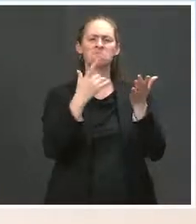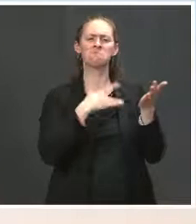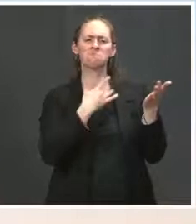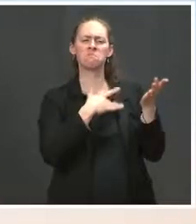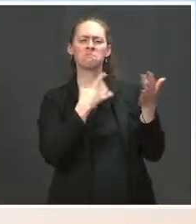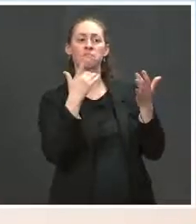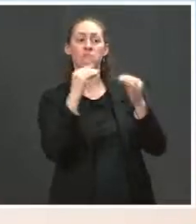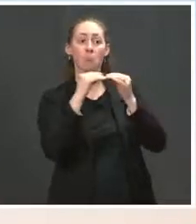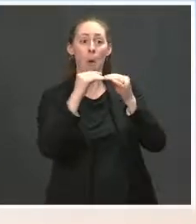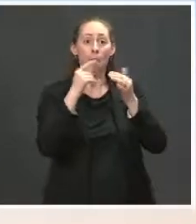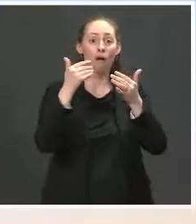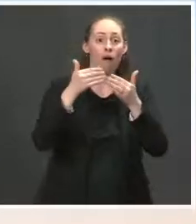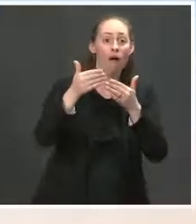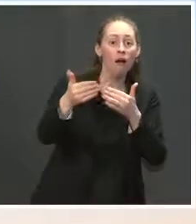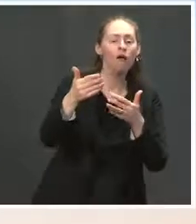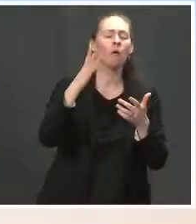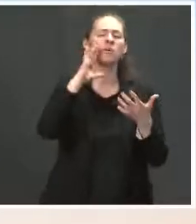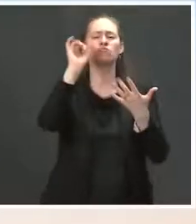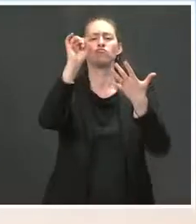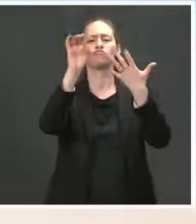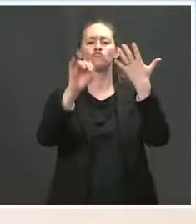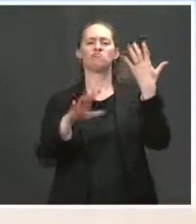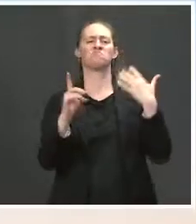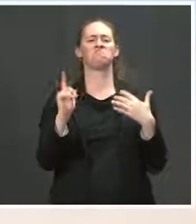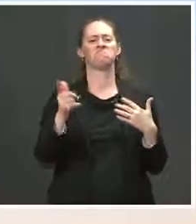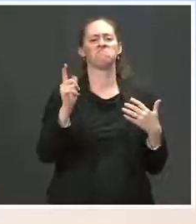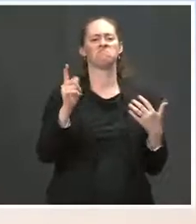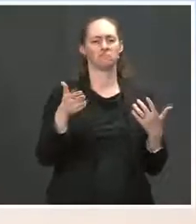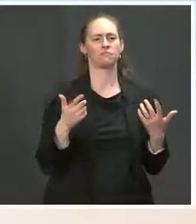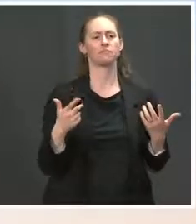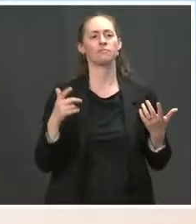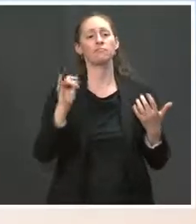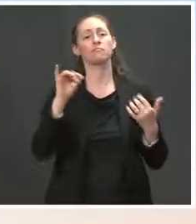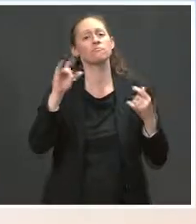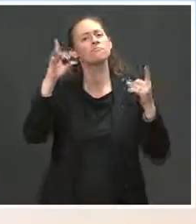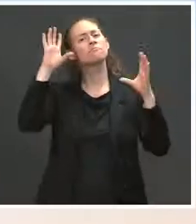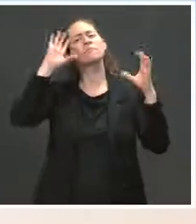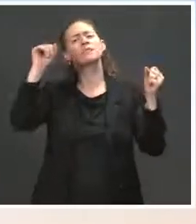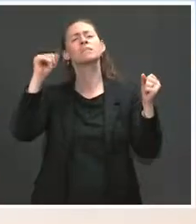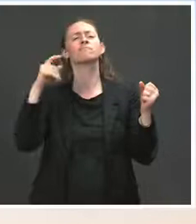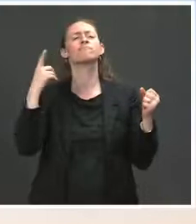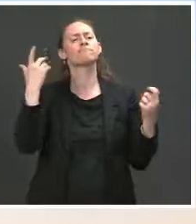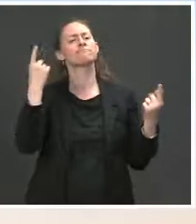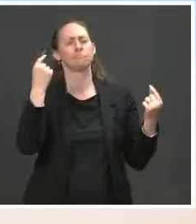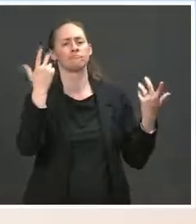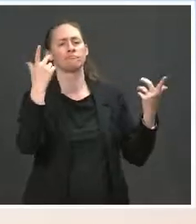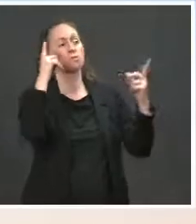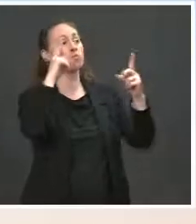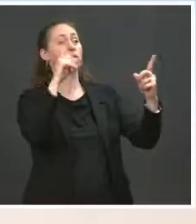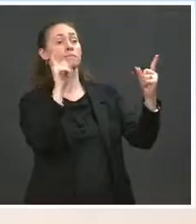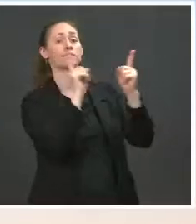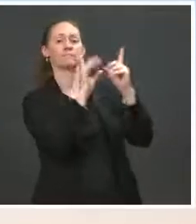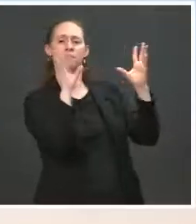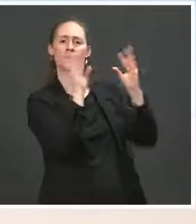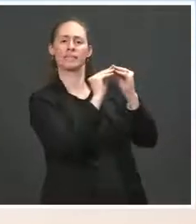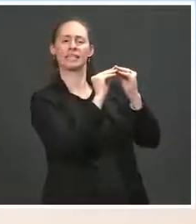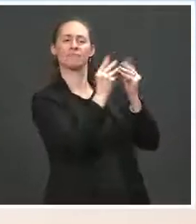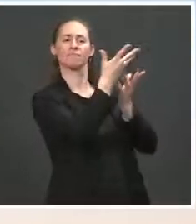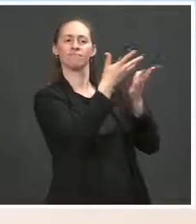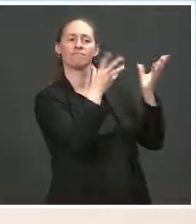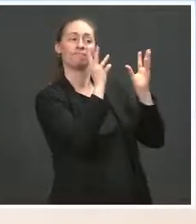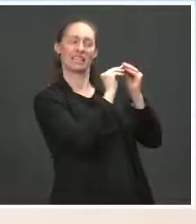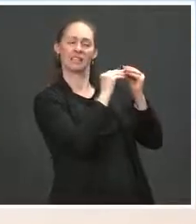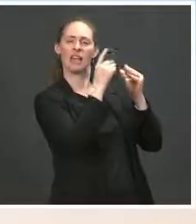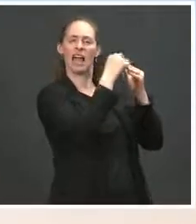we'll have more to say. And, of course, the President is meeting with him as a fellow global leader in the global community. And it certainly sends a